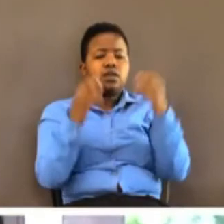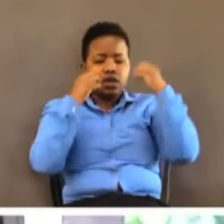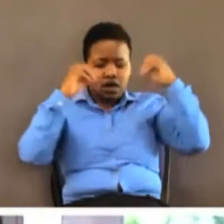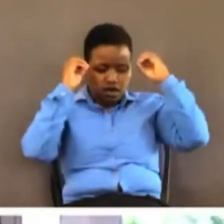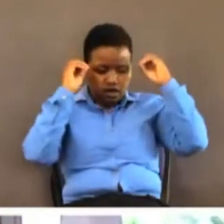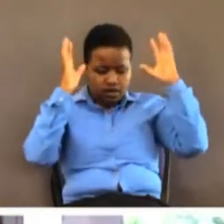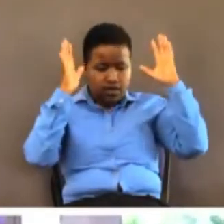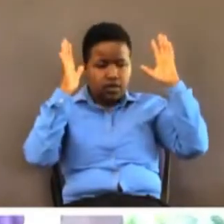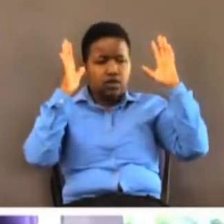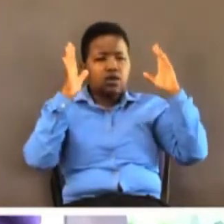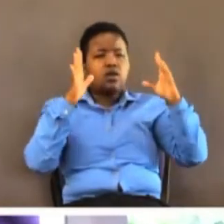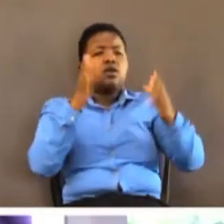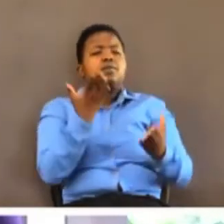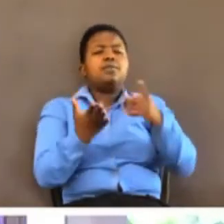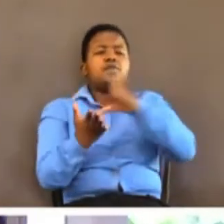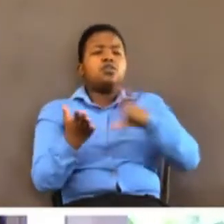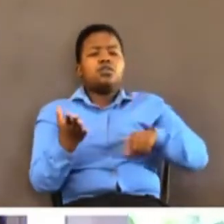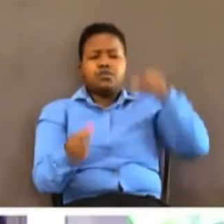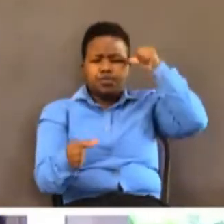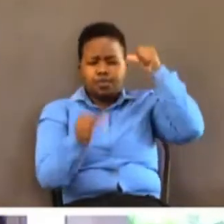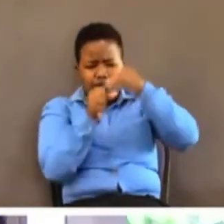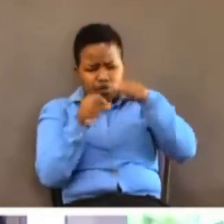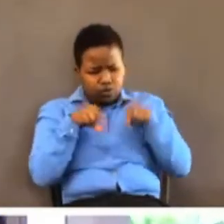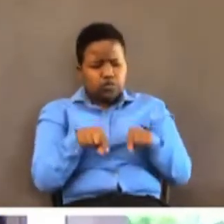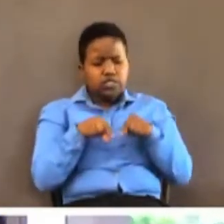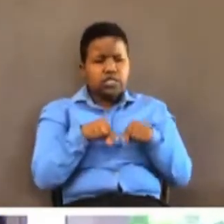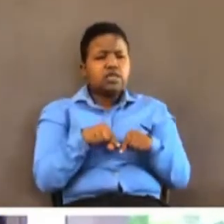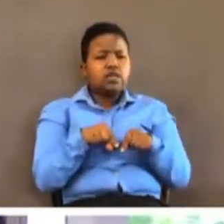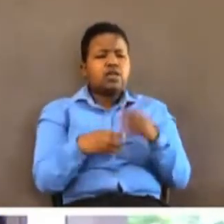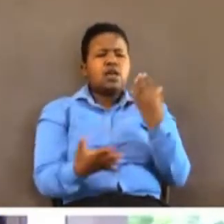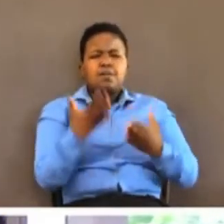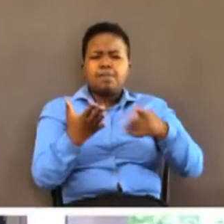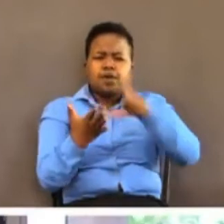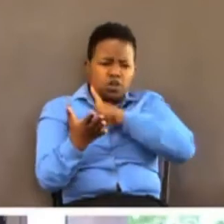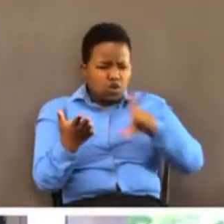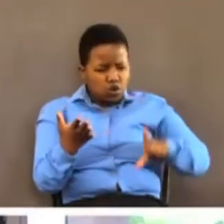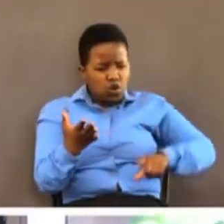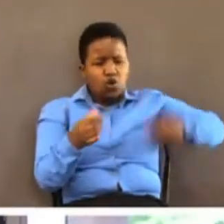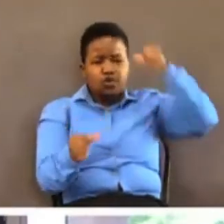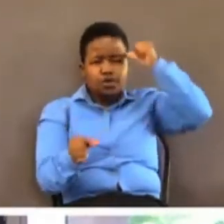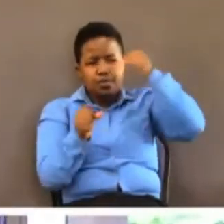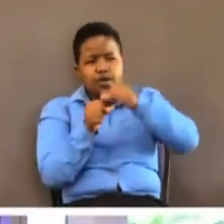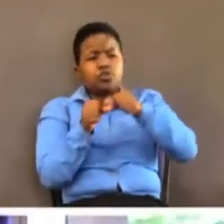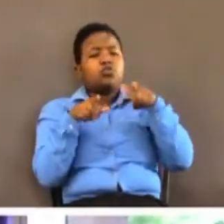Oh, may the Lord remember you today. May the Lord remember you today.